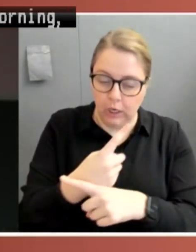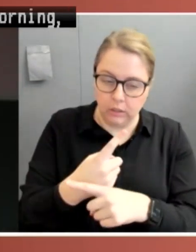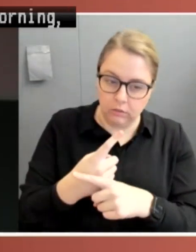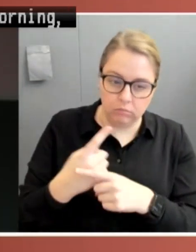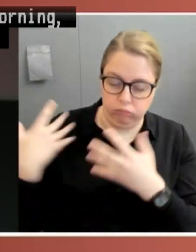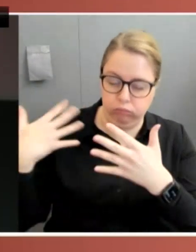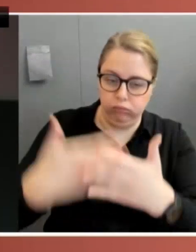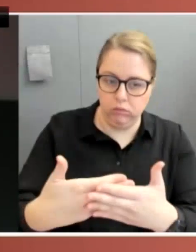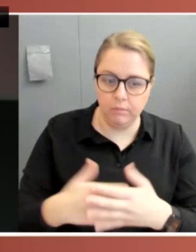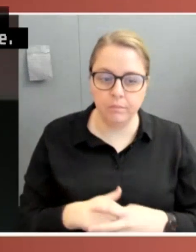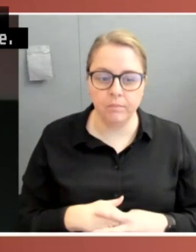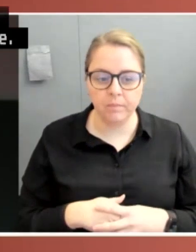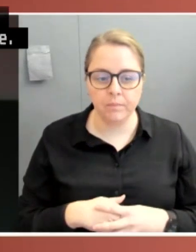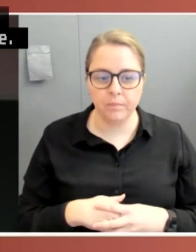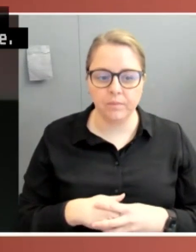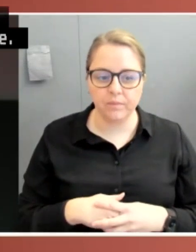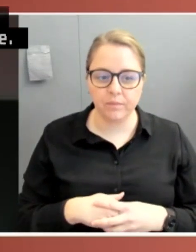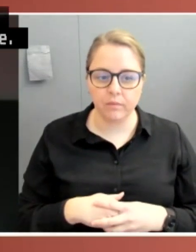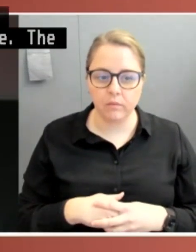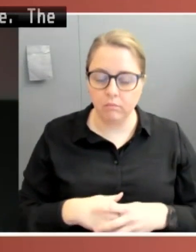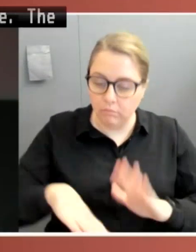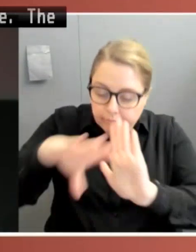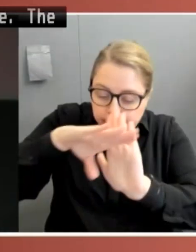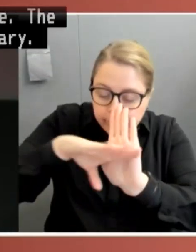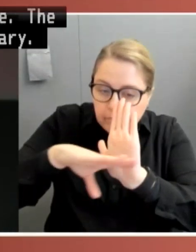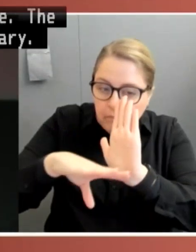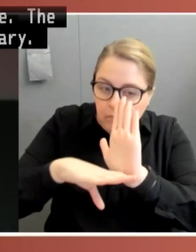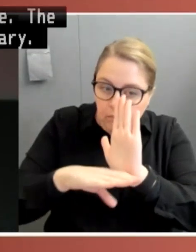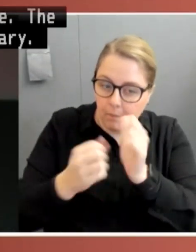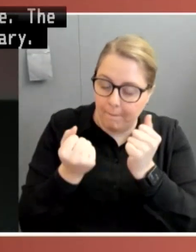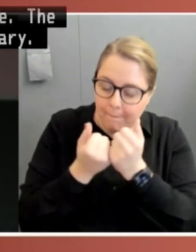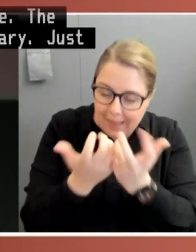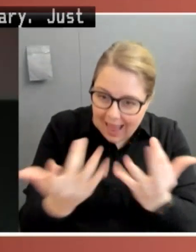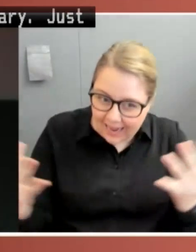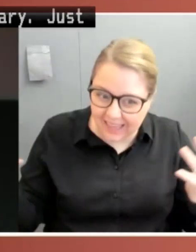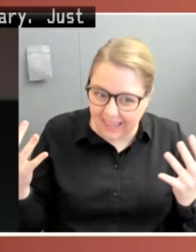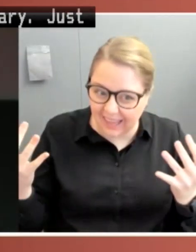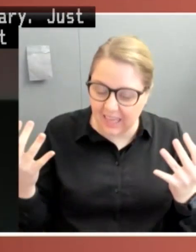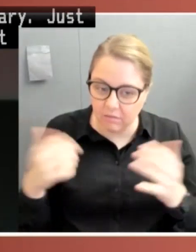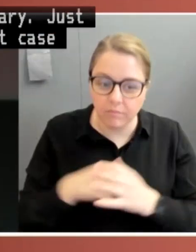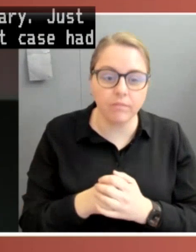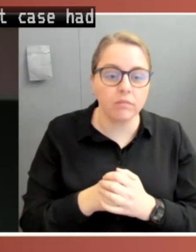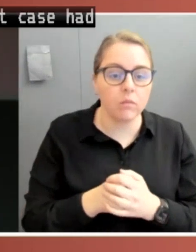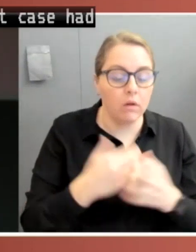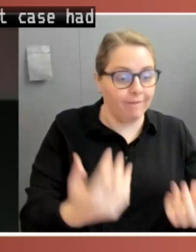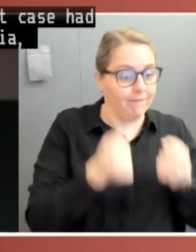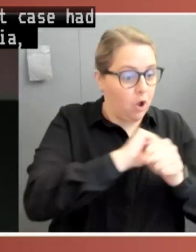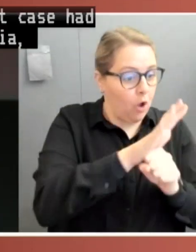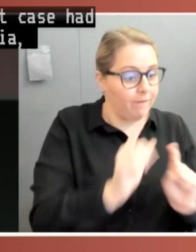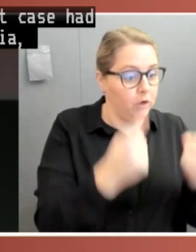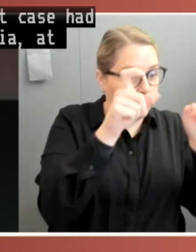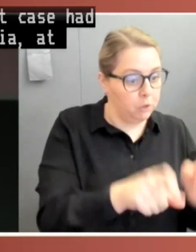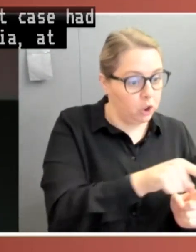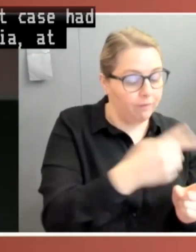also extraordinary. Just four months after the first case had been discovered in Australia, at the state and territory level, we'd had